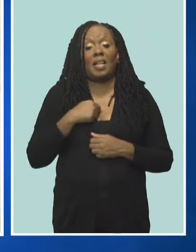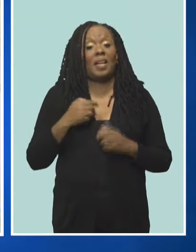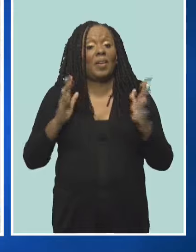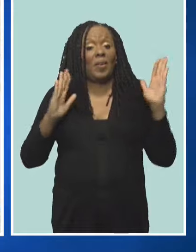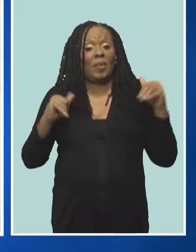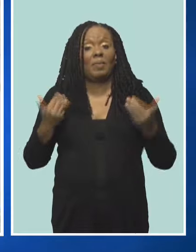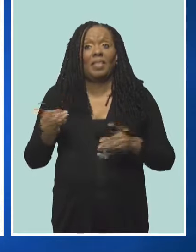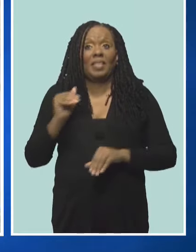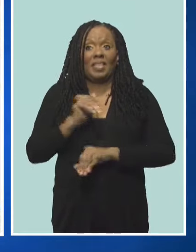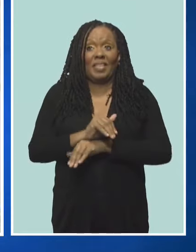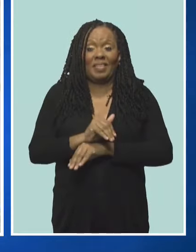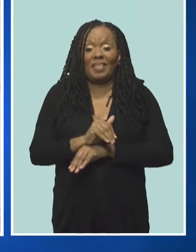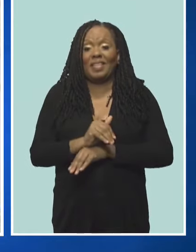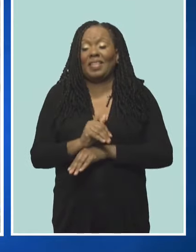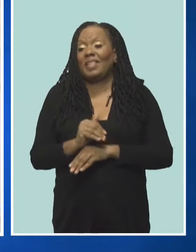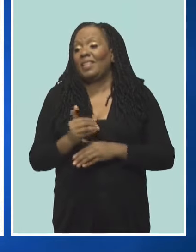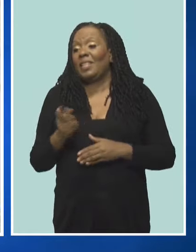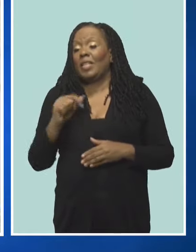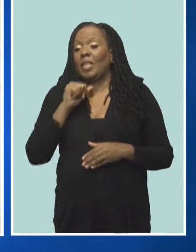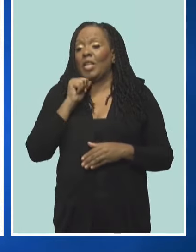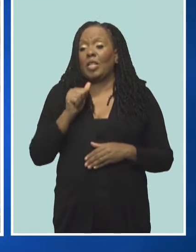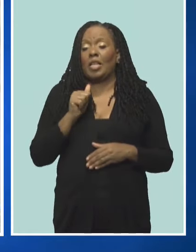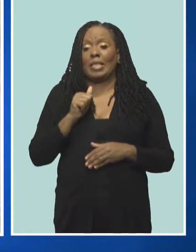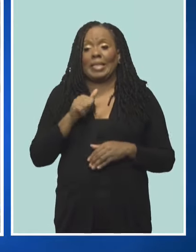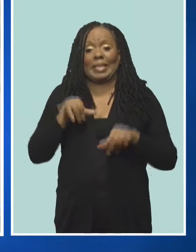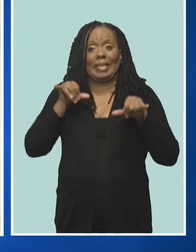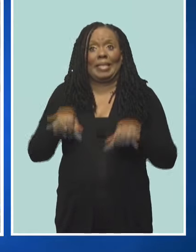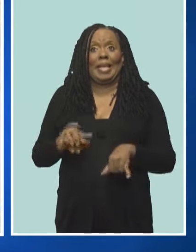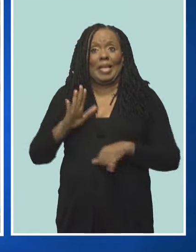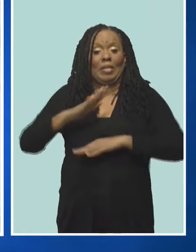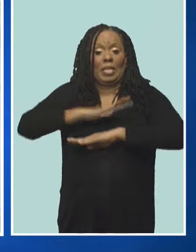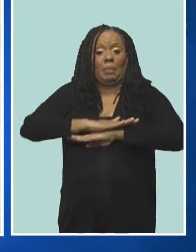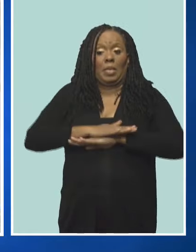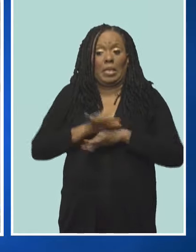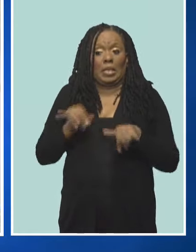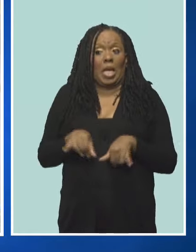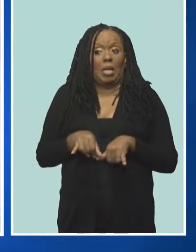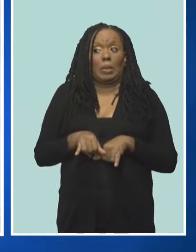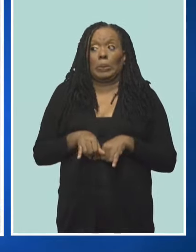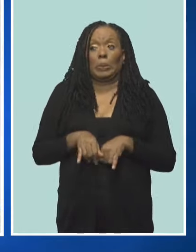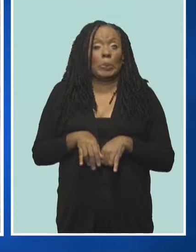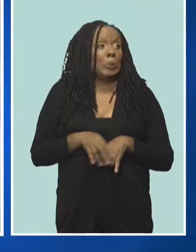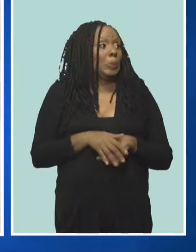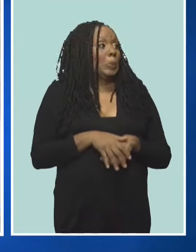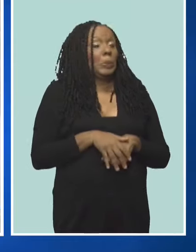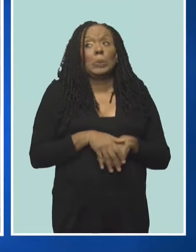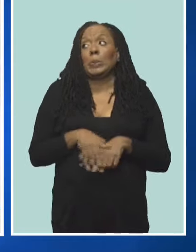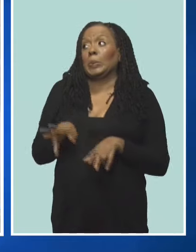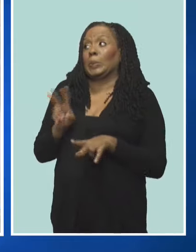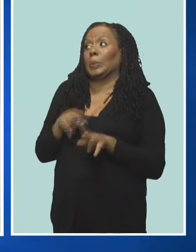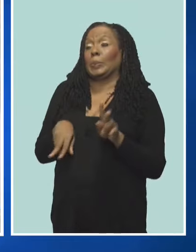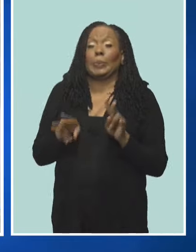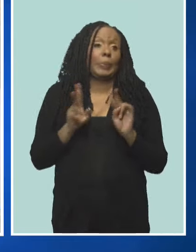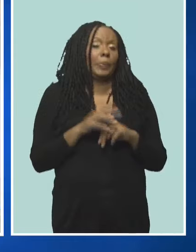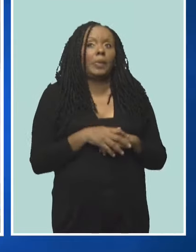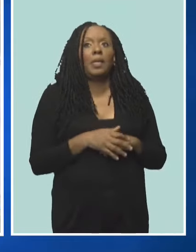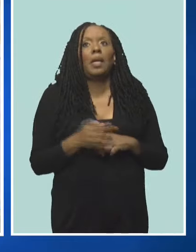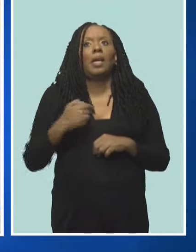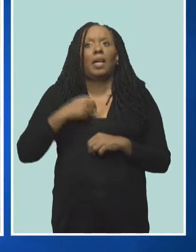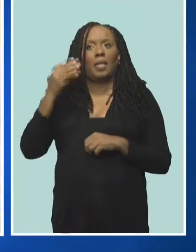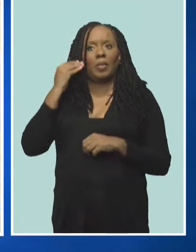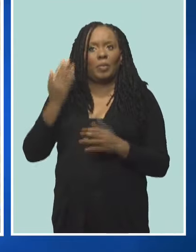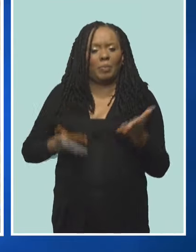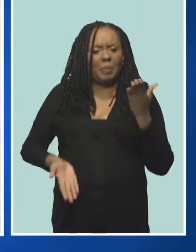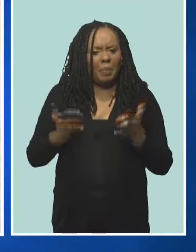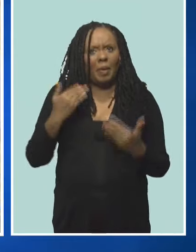table where you started. So if you came in and you started at this table, I know that Ms. Colomore might have some activities, you